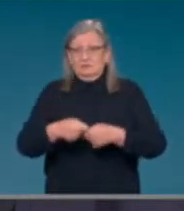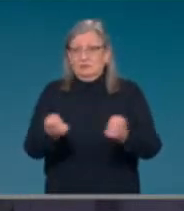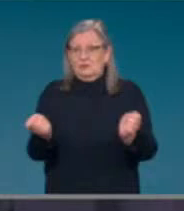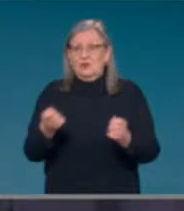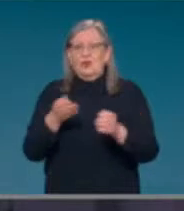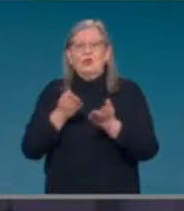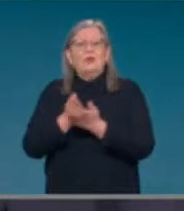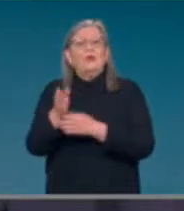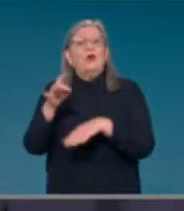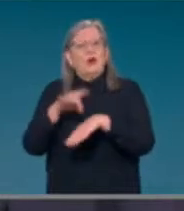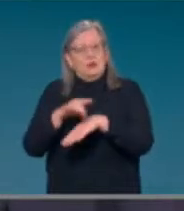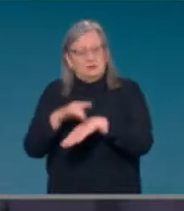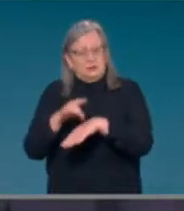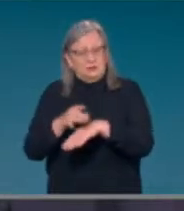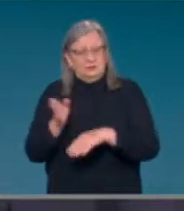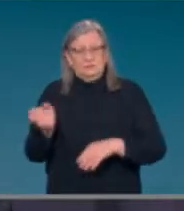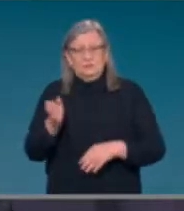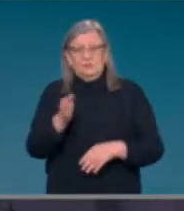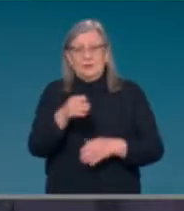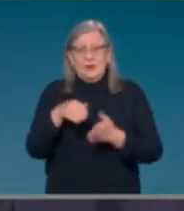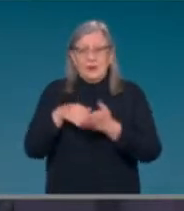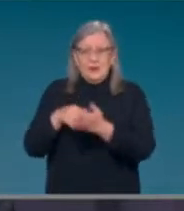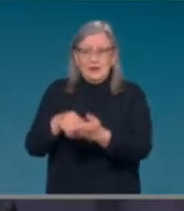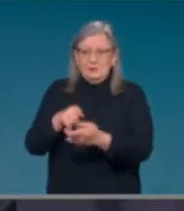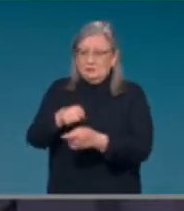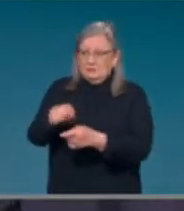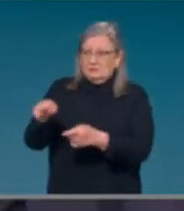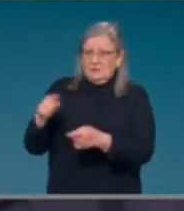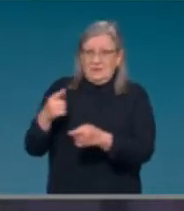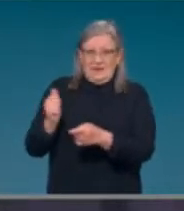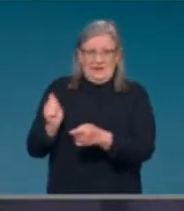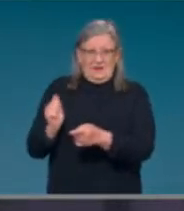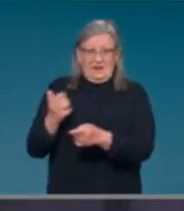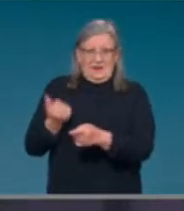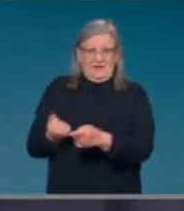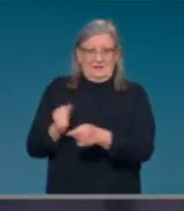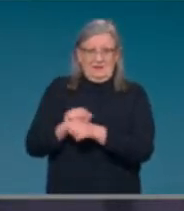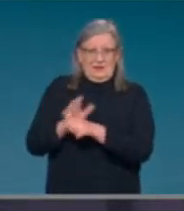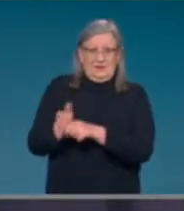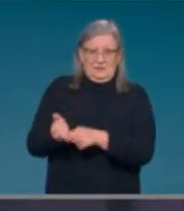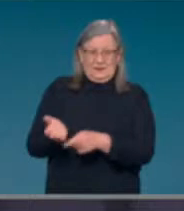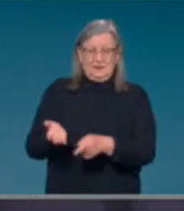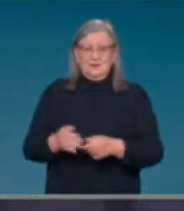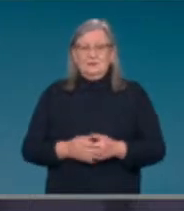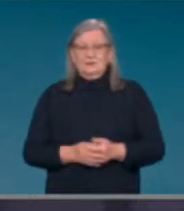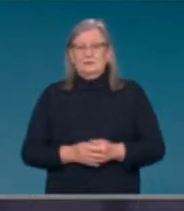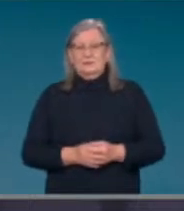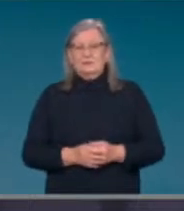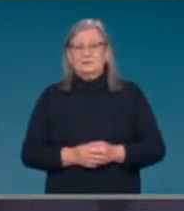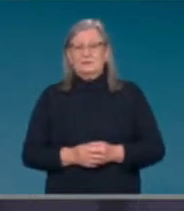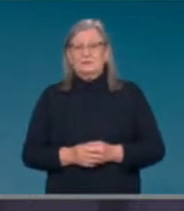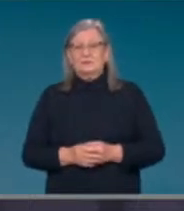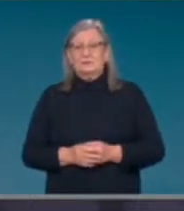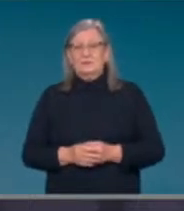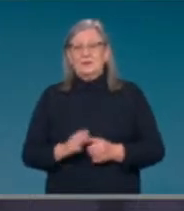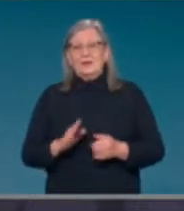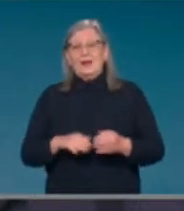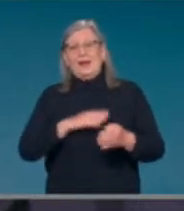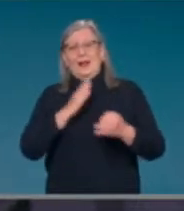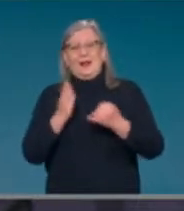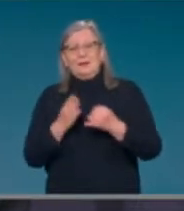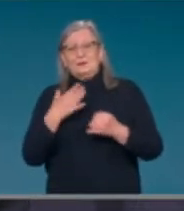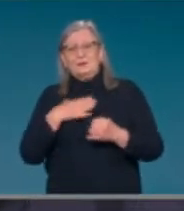for treating patients with COVID-19. And then finally, just in terms of the rollout,